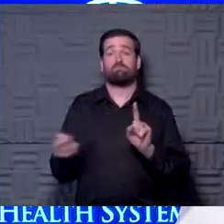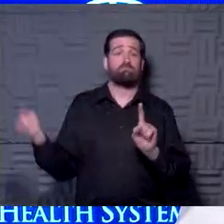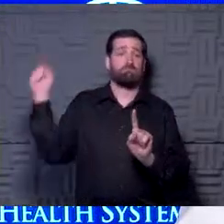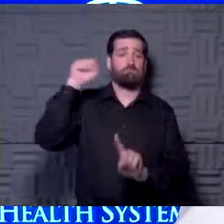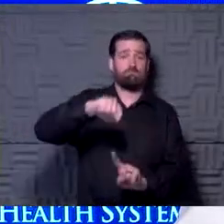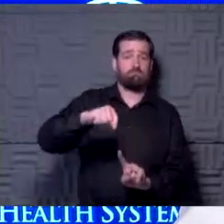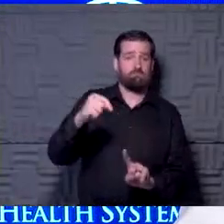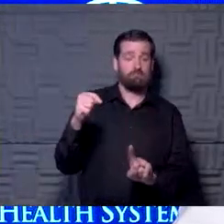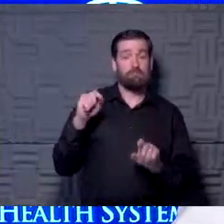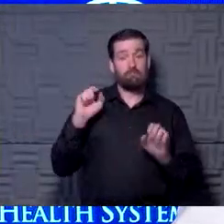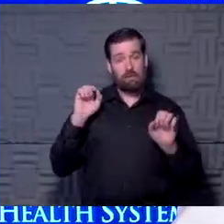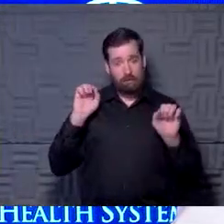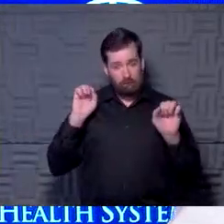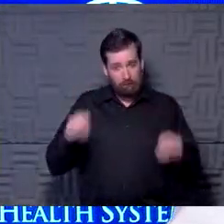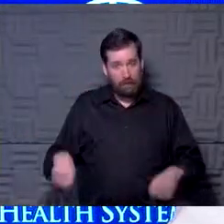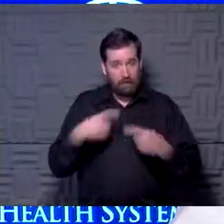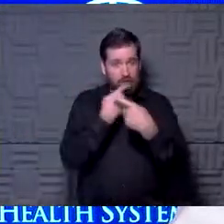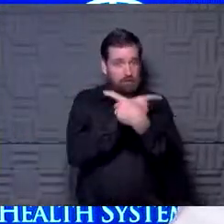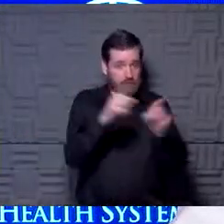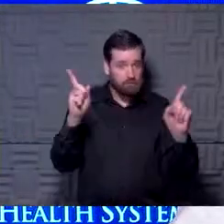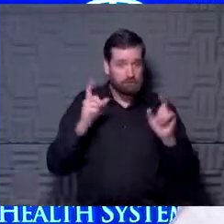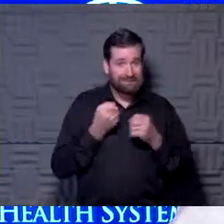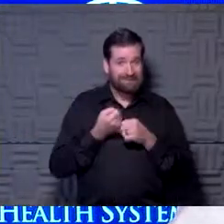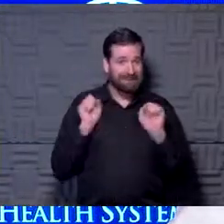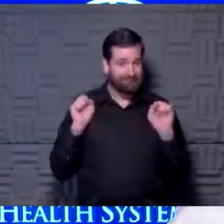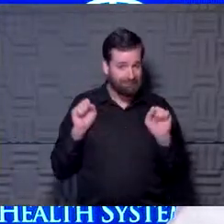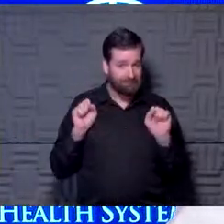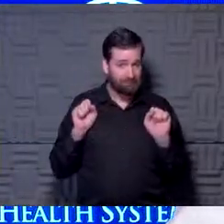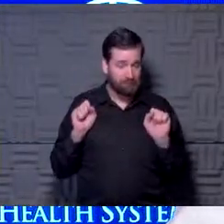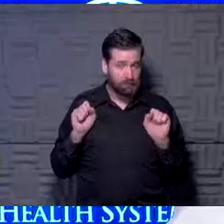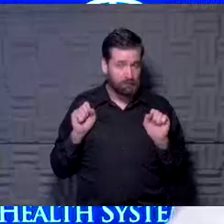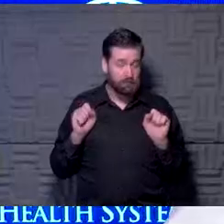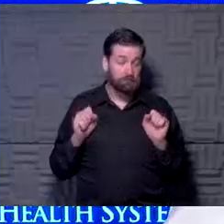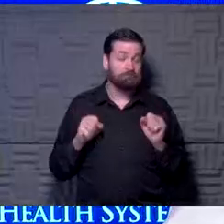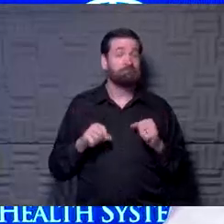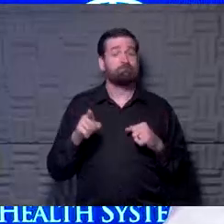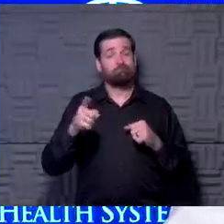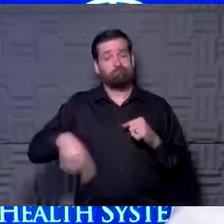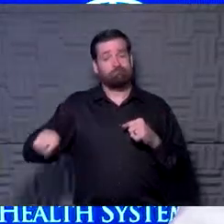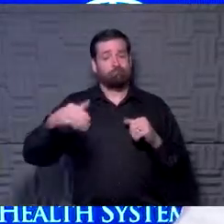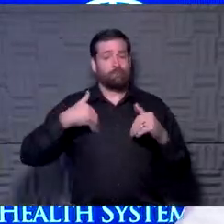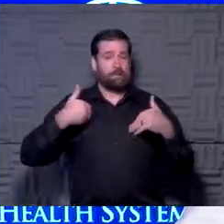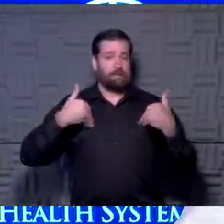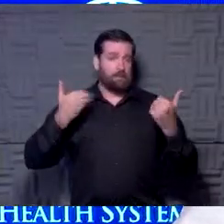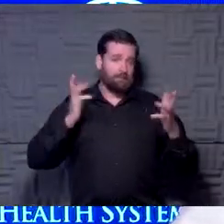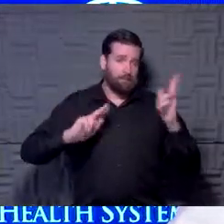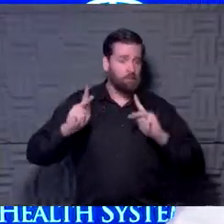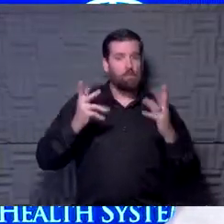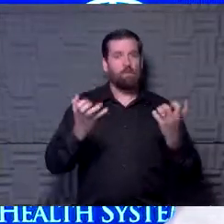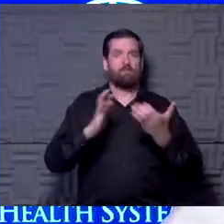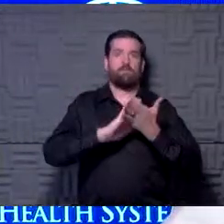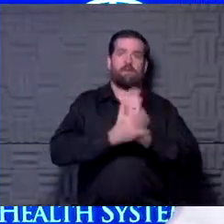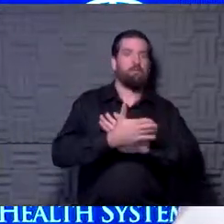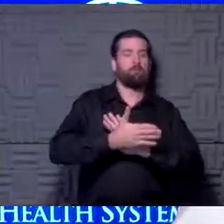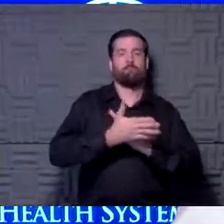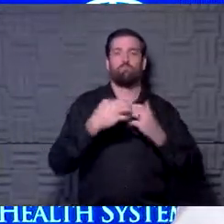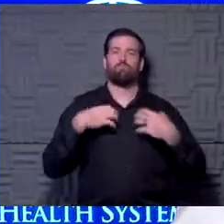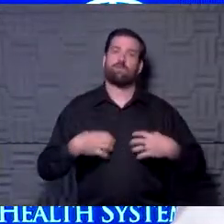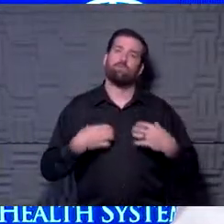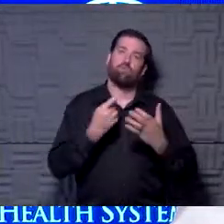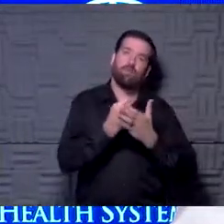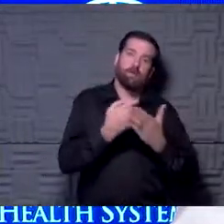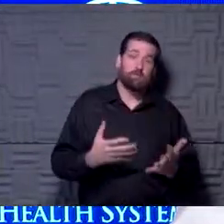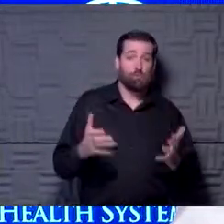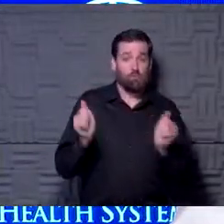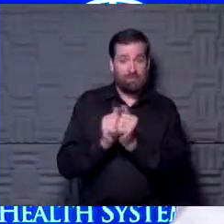to is, can we tell you that it's safe? Those young people who want to become respiratory therapists with